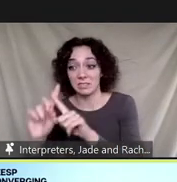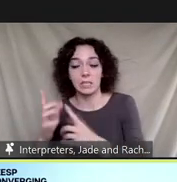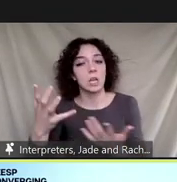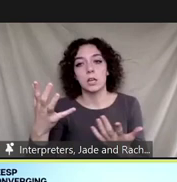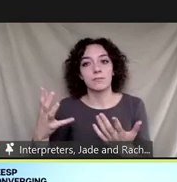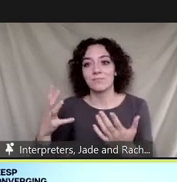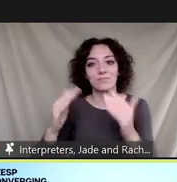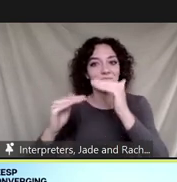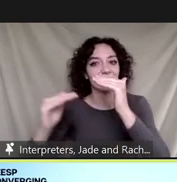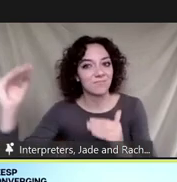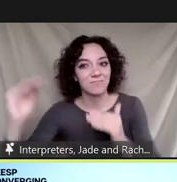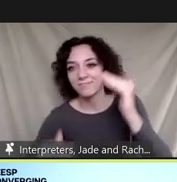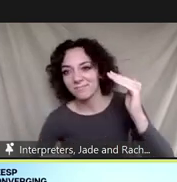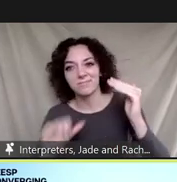slide